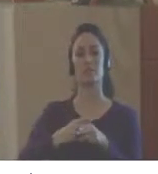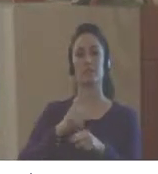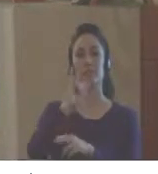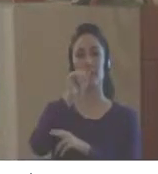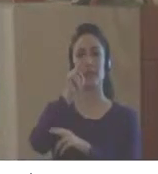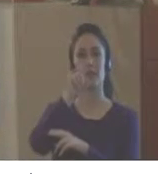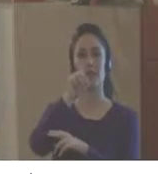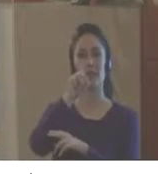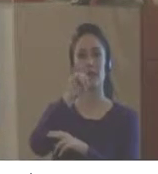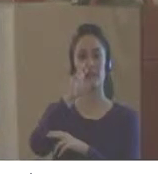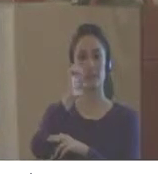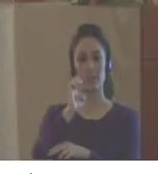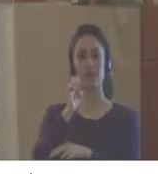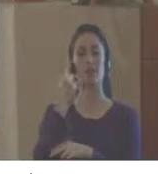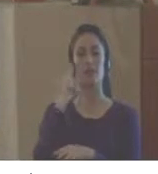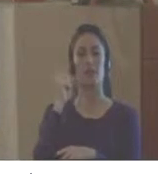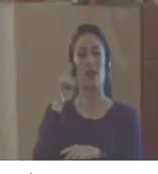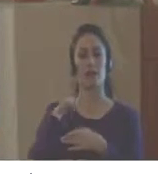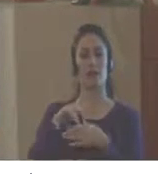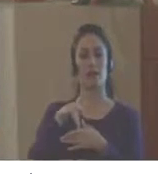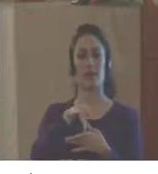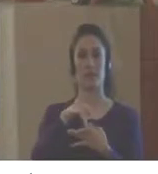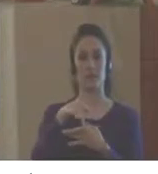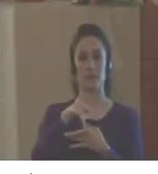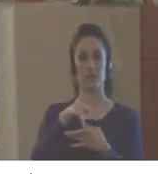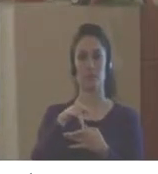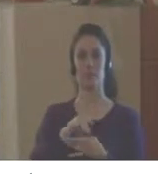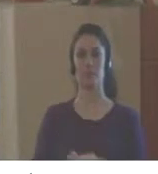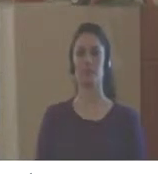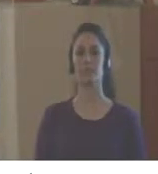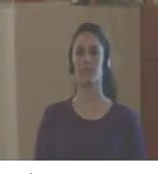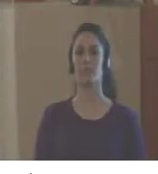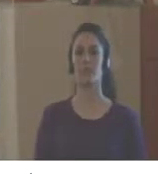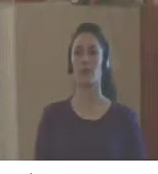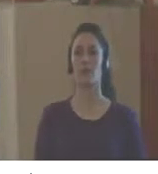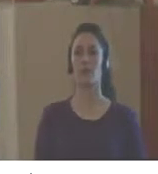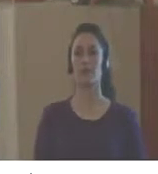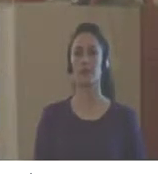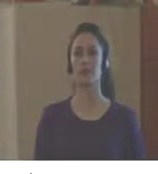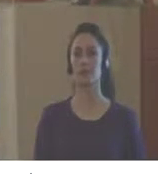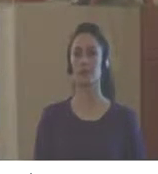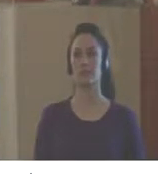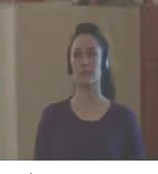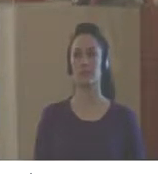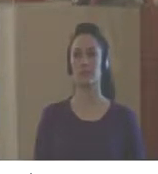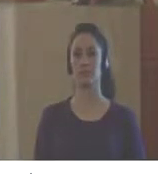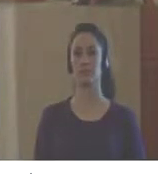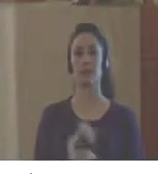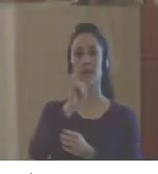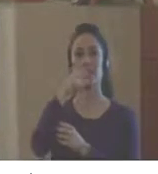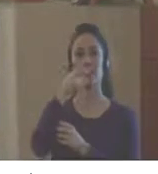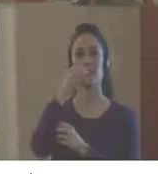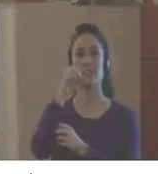Index for Governance and Public Policy in Risk Management, IGOPP,